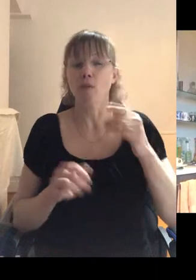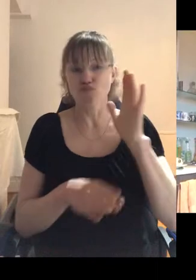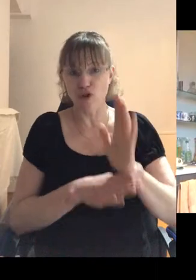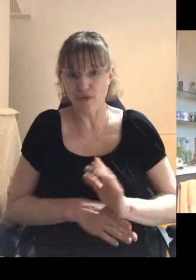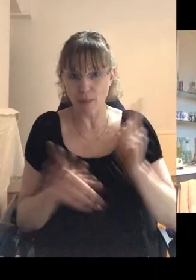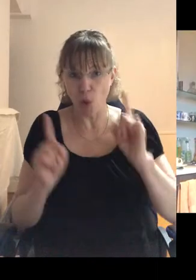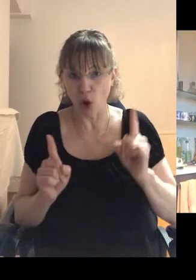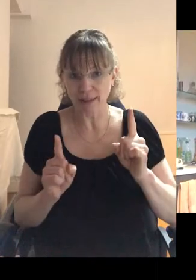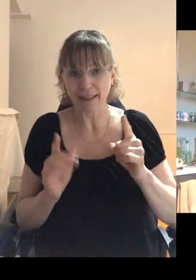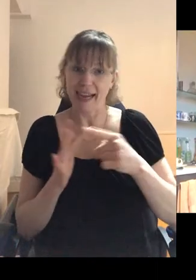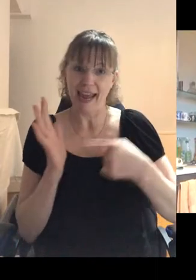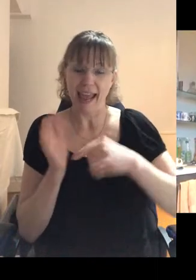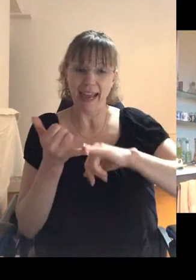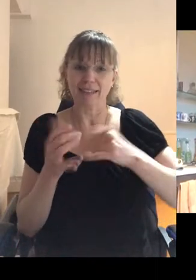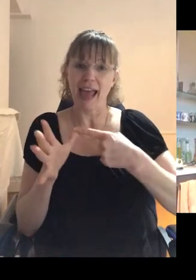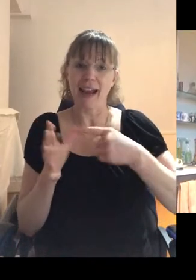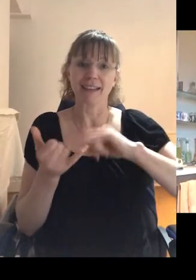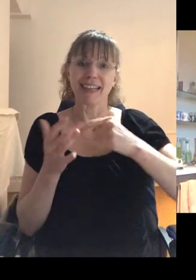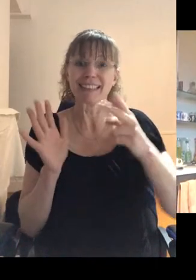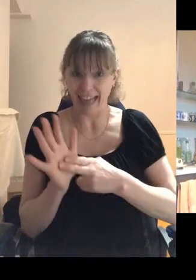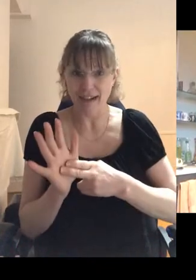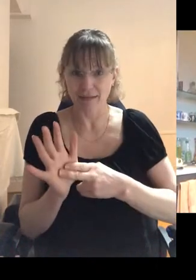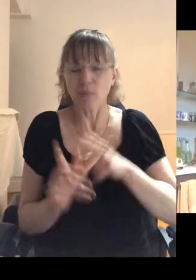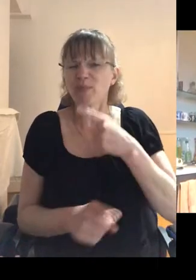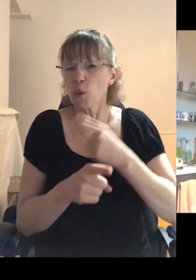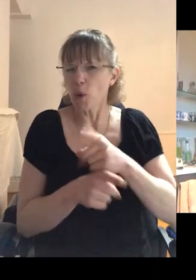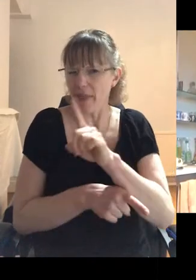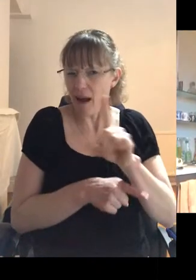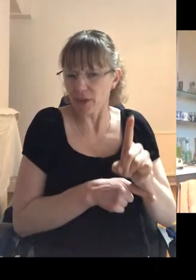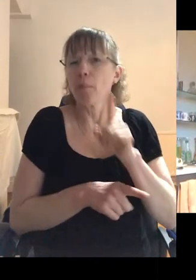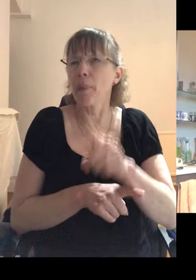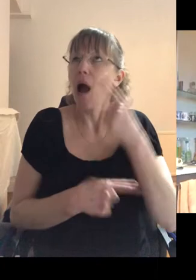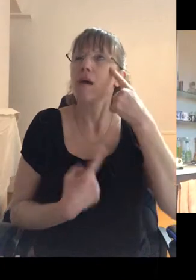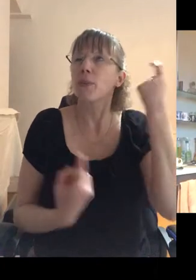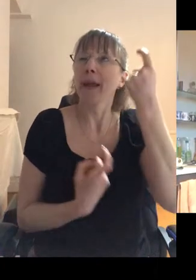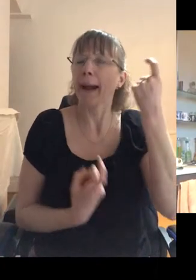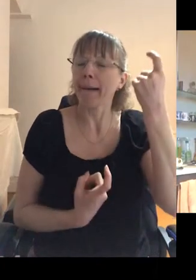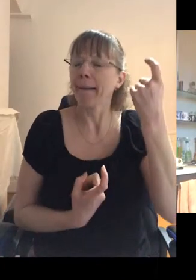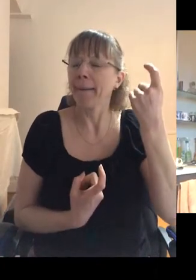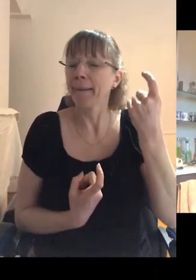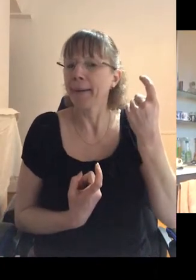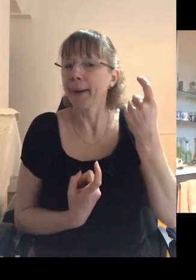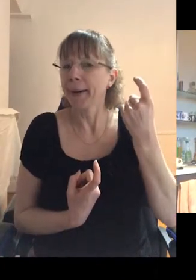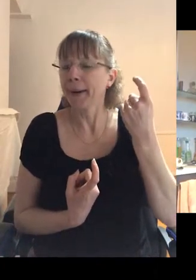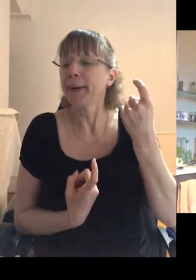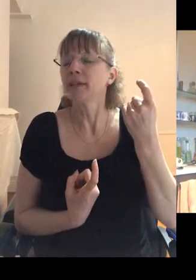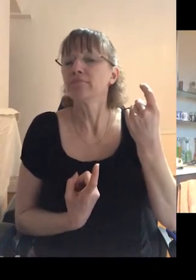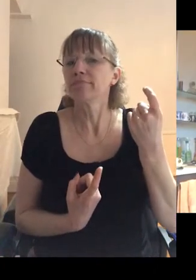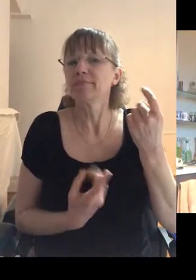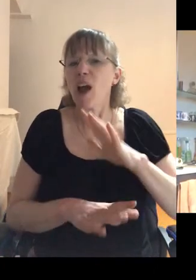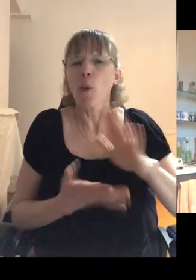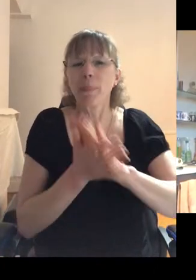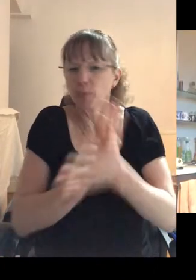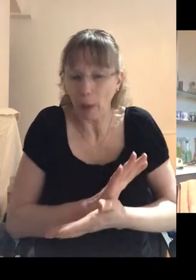Sin. And we'll talk about the program in a minute. But I kind of, I like to think, and by the time this gets out, it